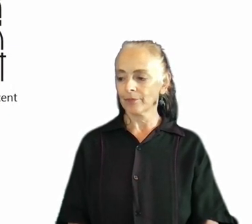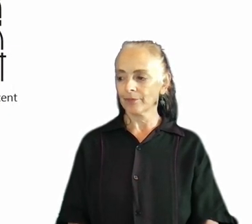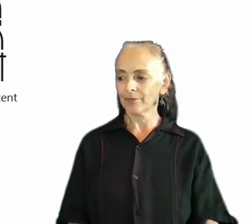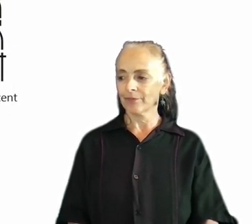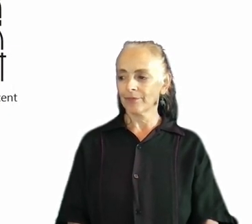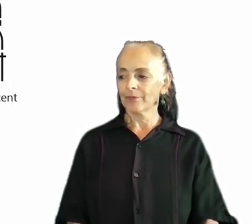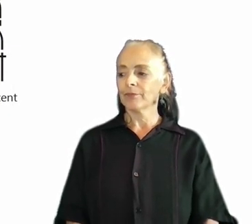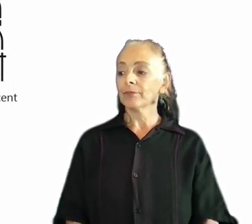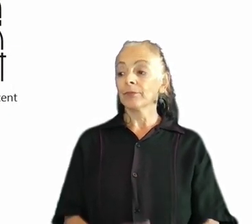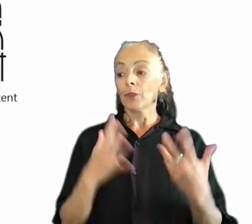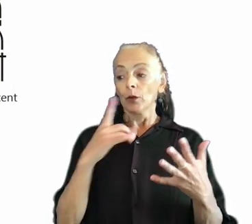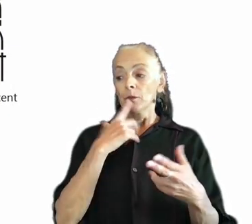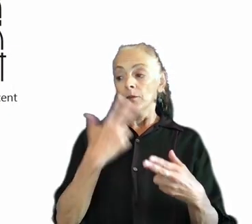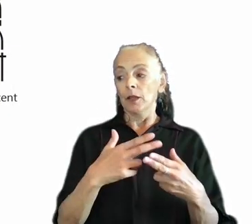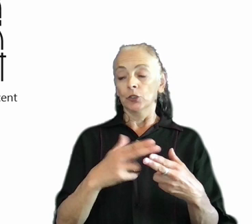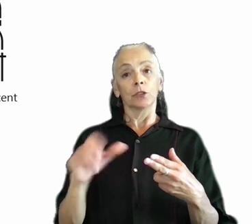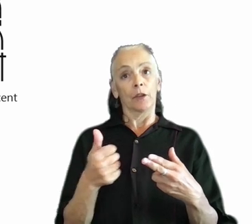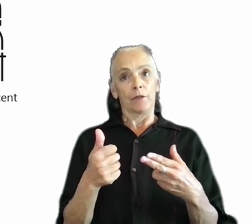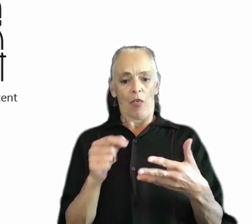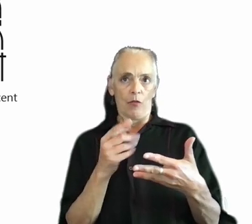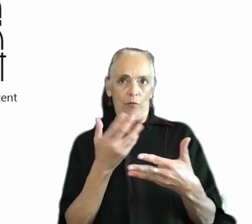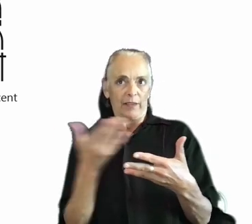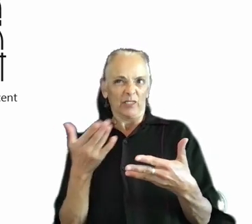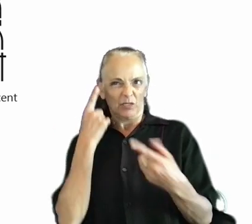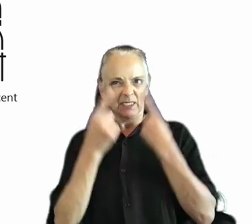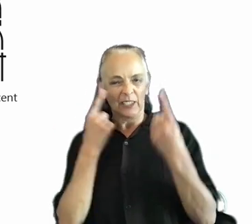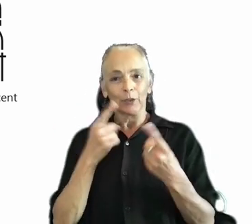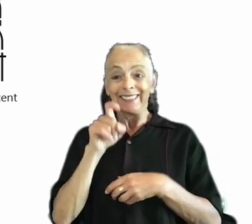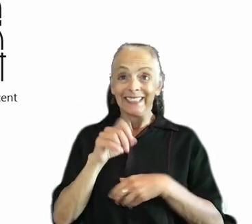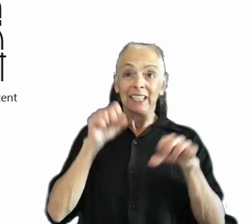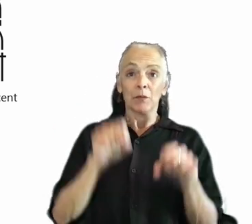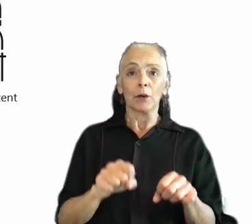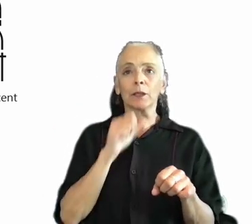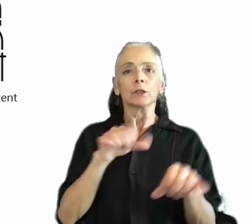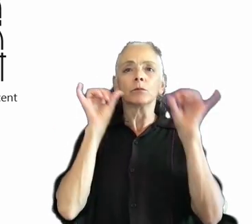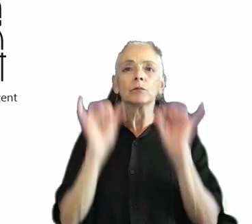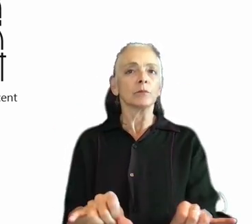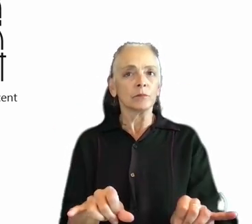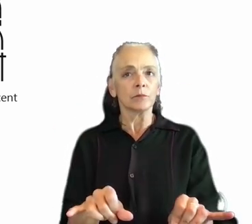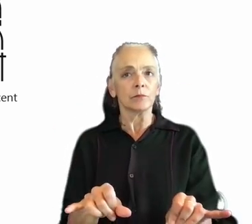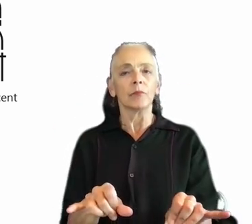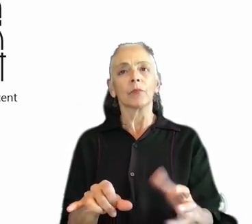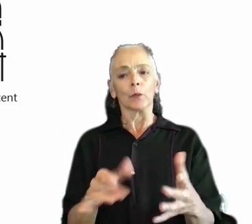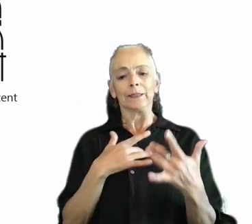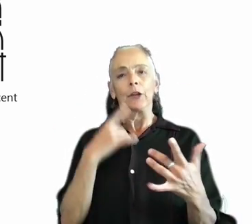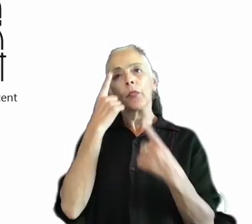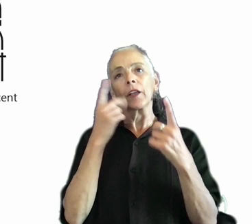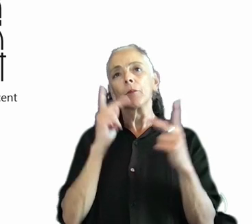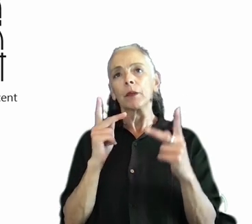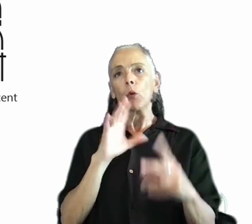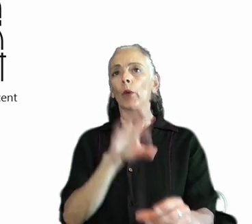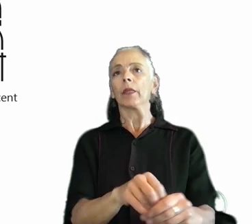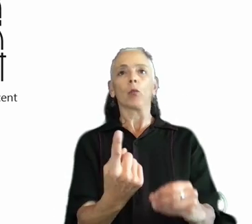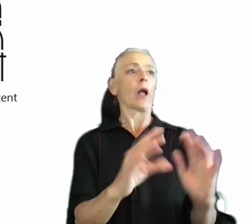As I mentioned before, another element to consider is that needs and abilities are not static. We tend to think of people as falling into one bucket